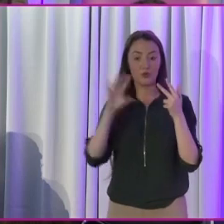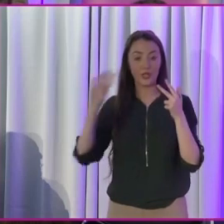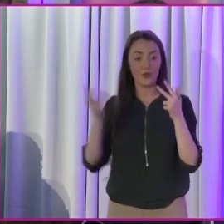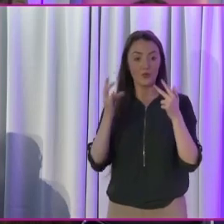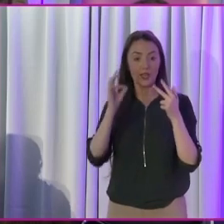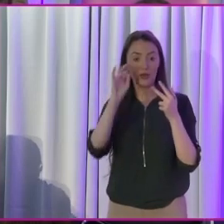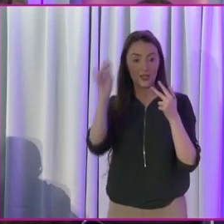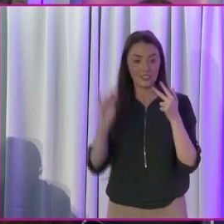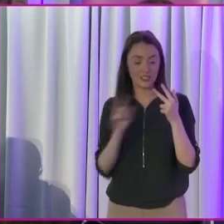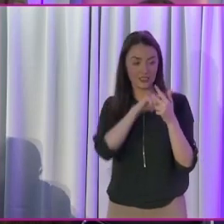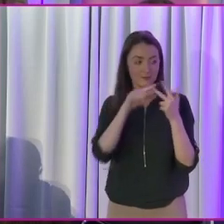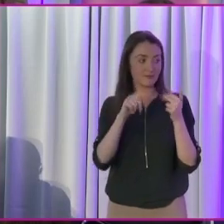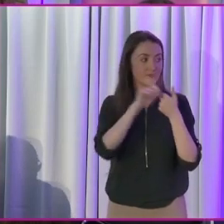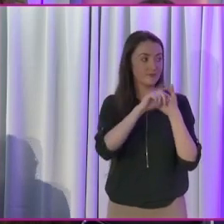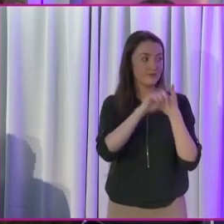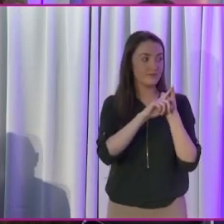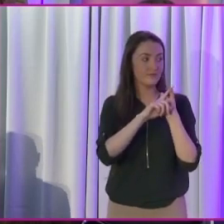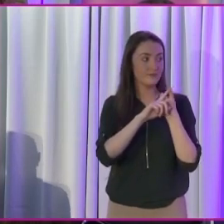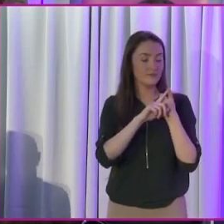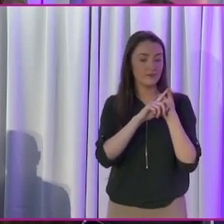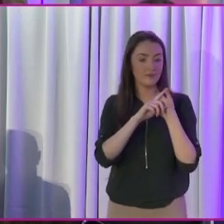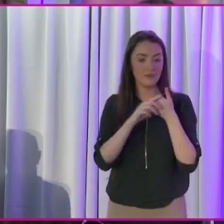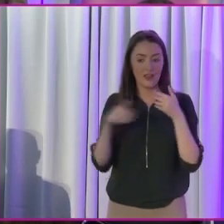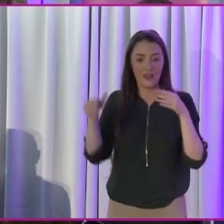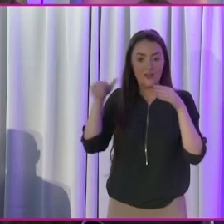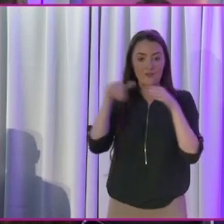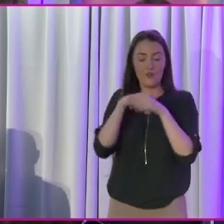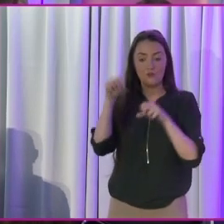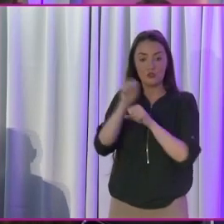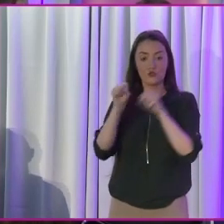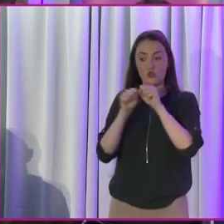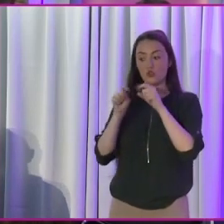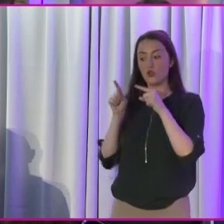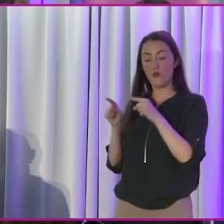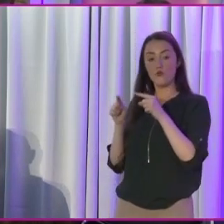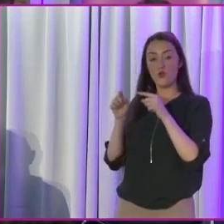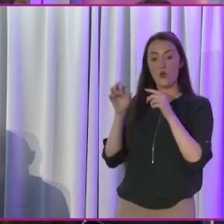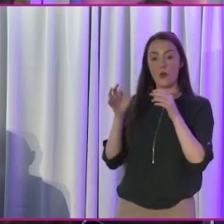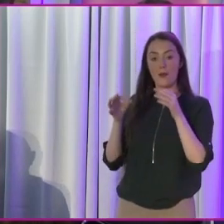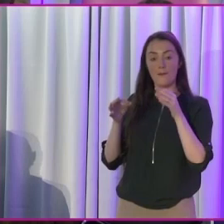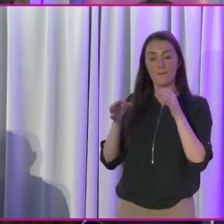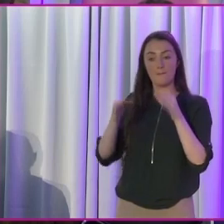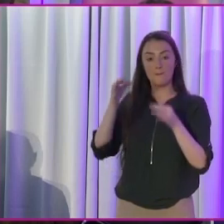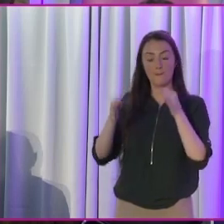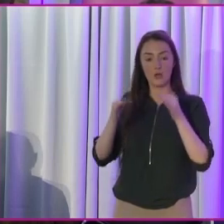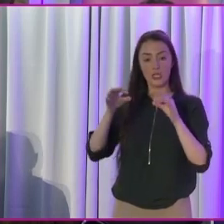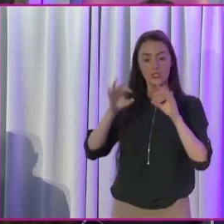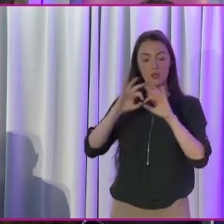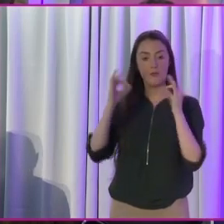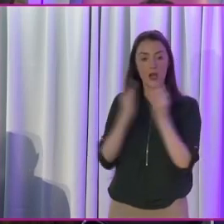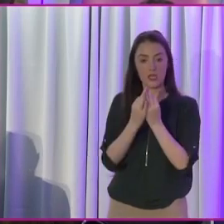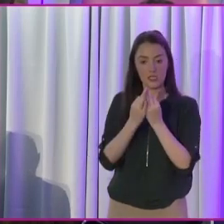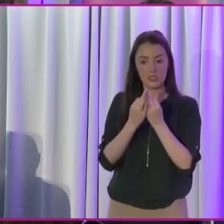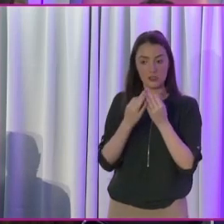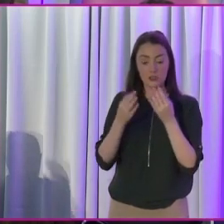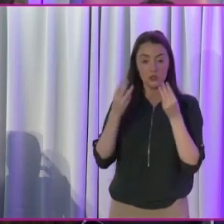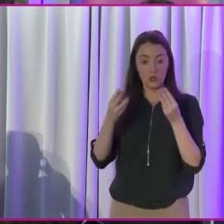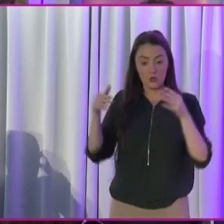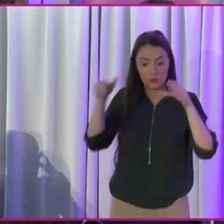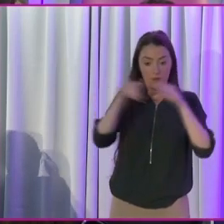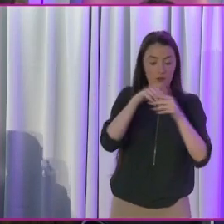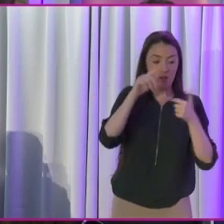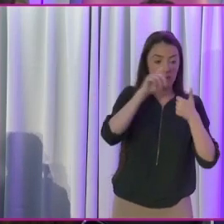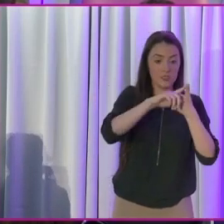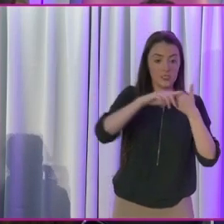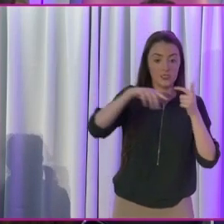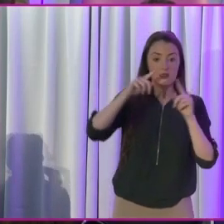for you. The first one is, within the structure of your party, would you allow sections for LGBT, women, intercultural